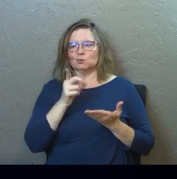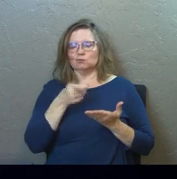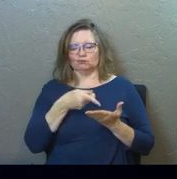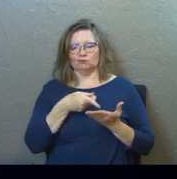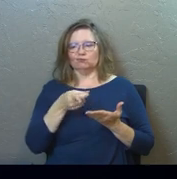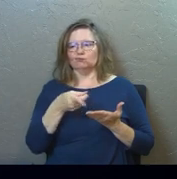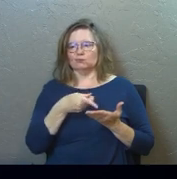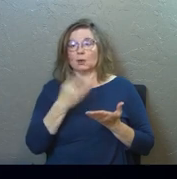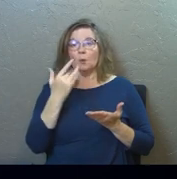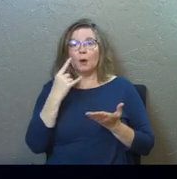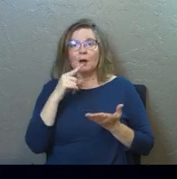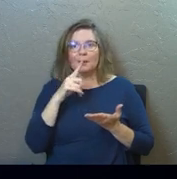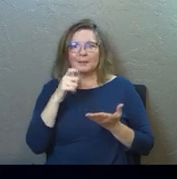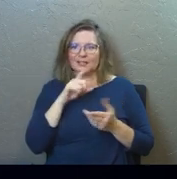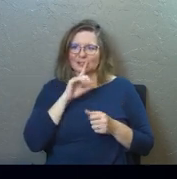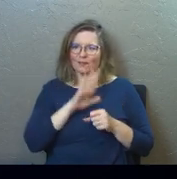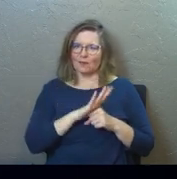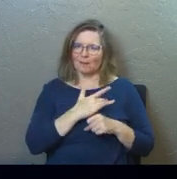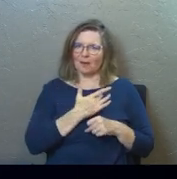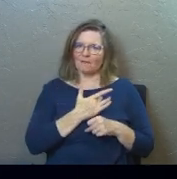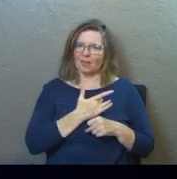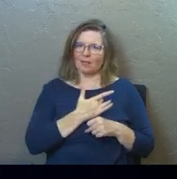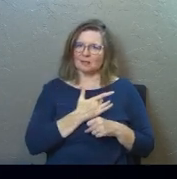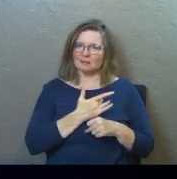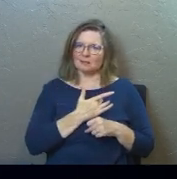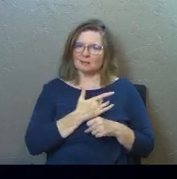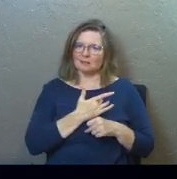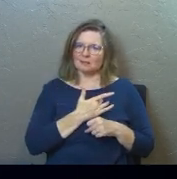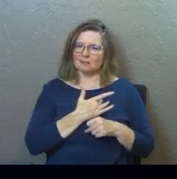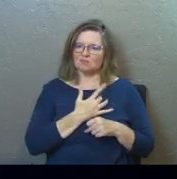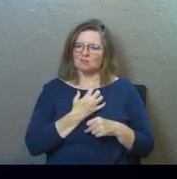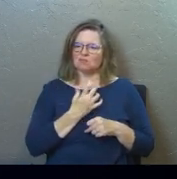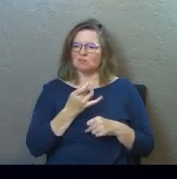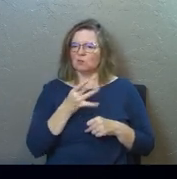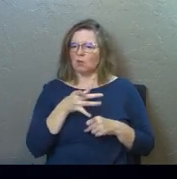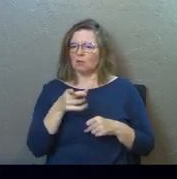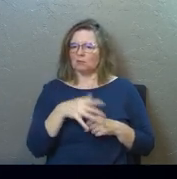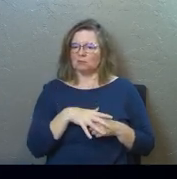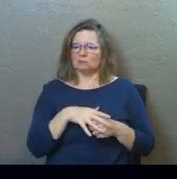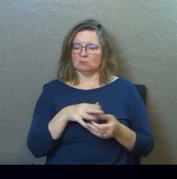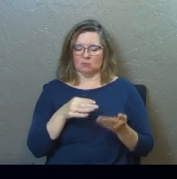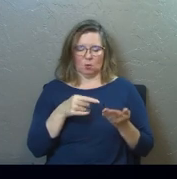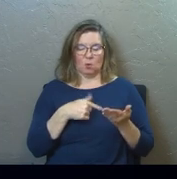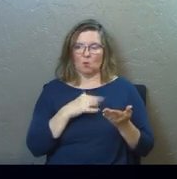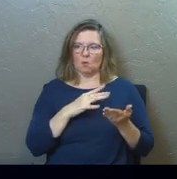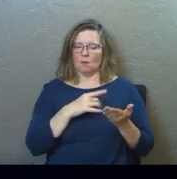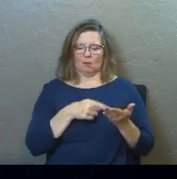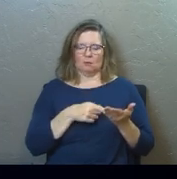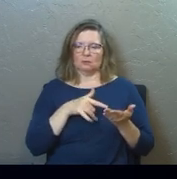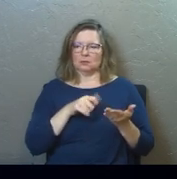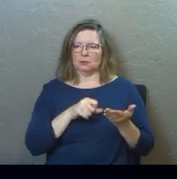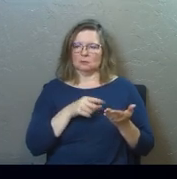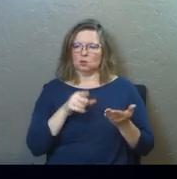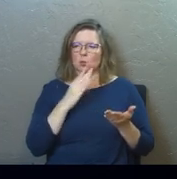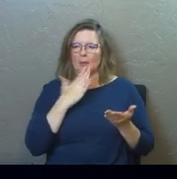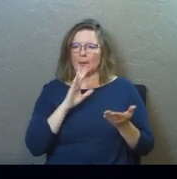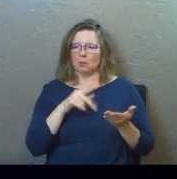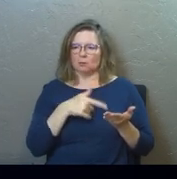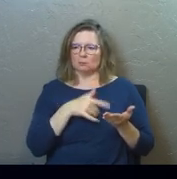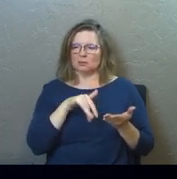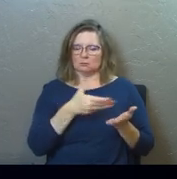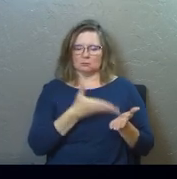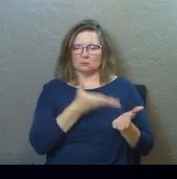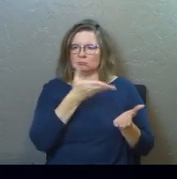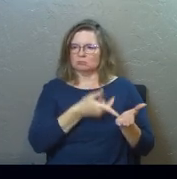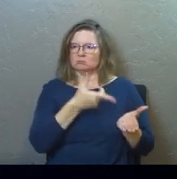Why? Because it confirms my feelings that you're a bad person. And it's easier to conclude that you're a bad